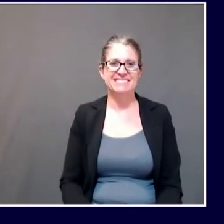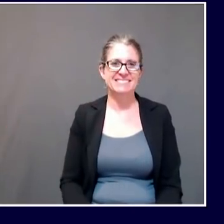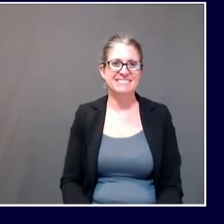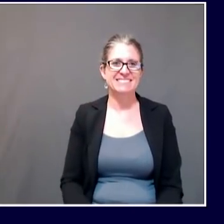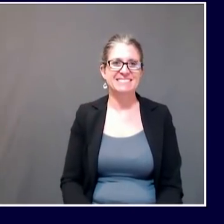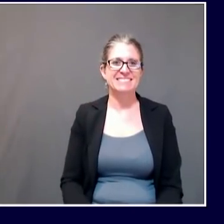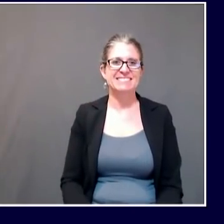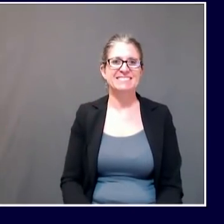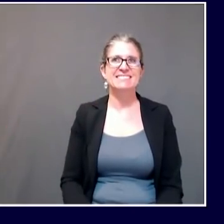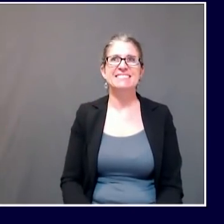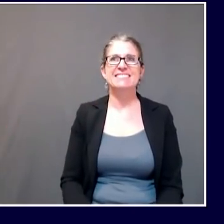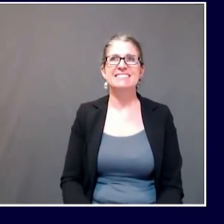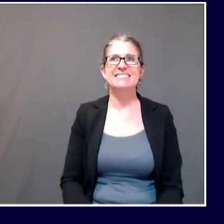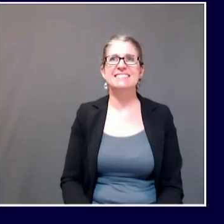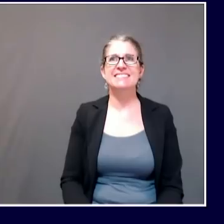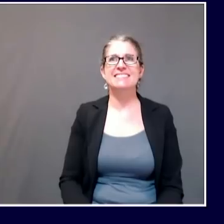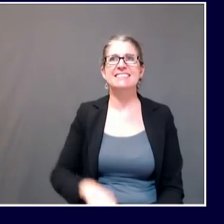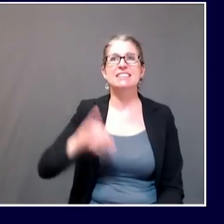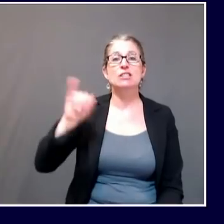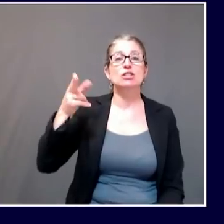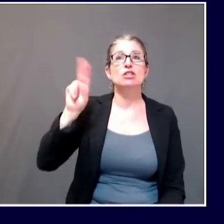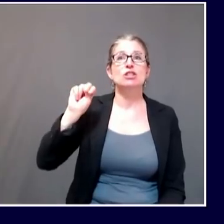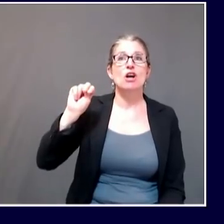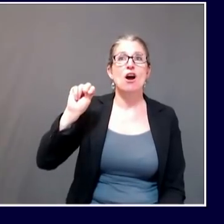We're going to turn now to John Wagner at ABC 7.